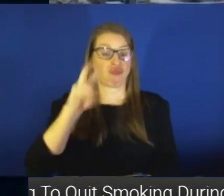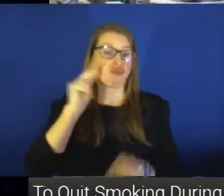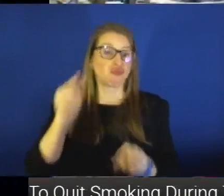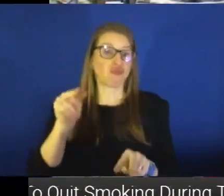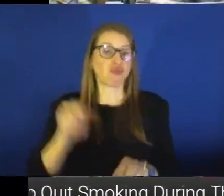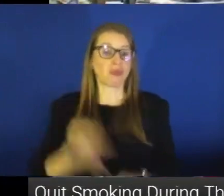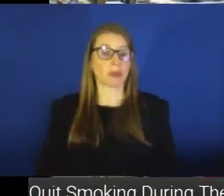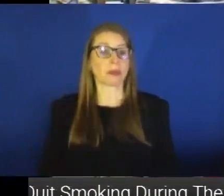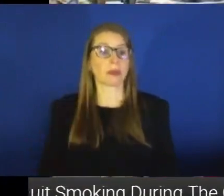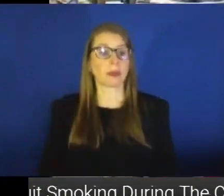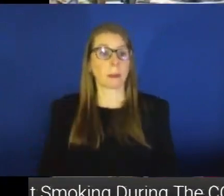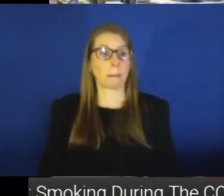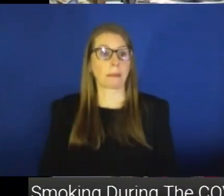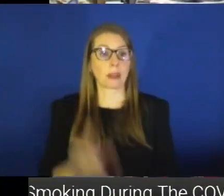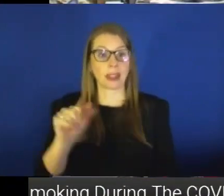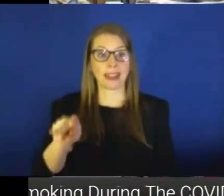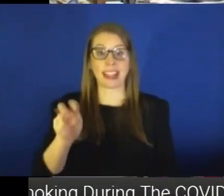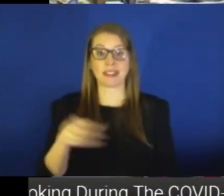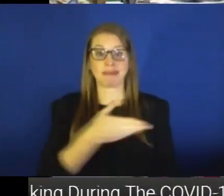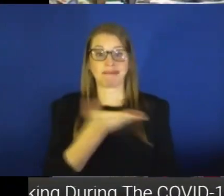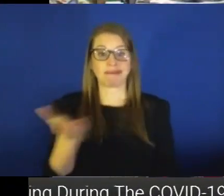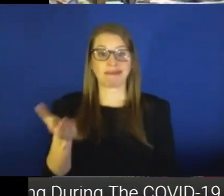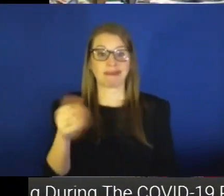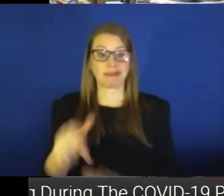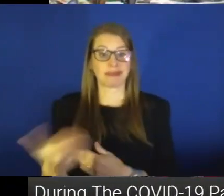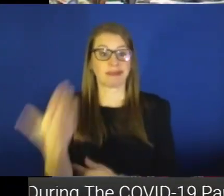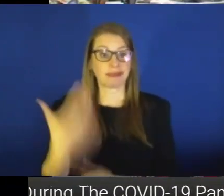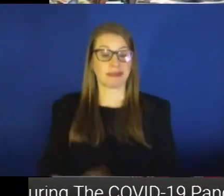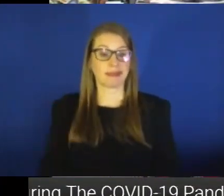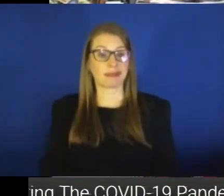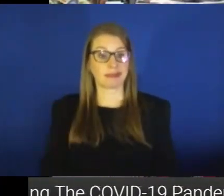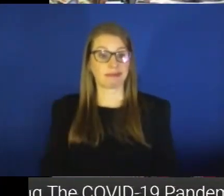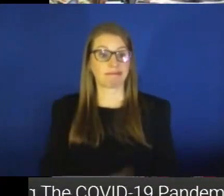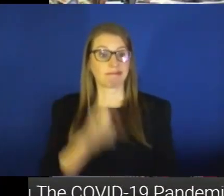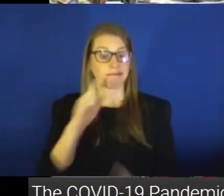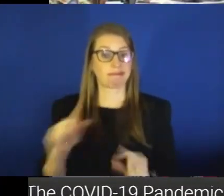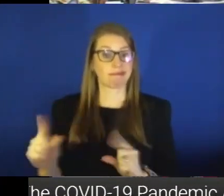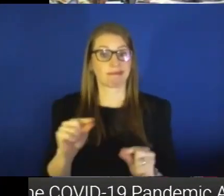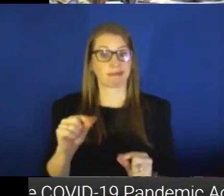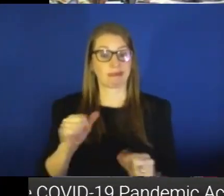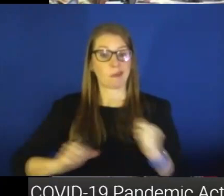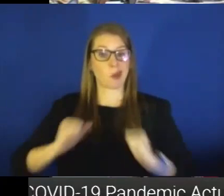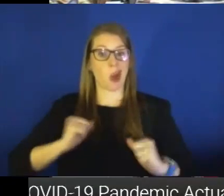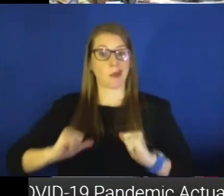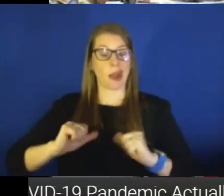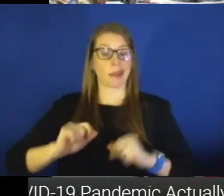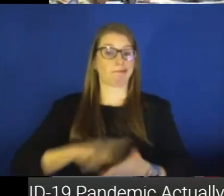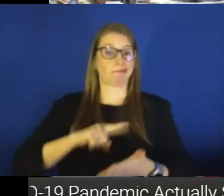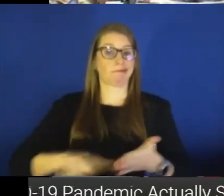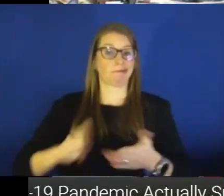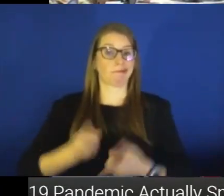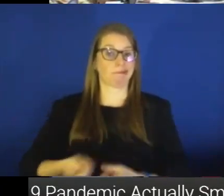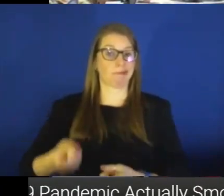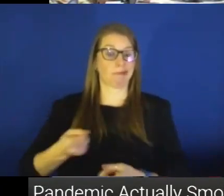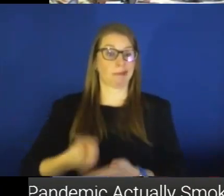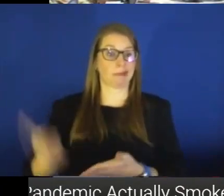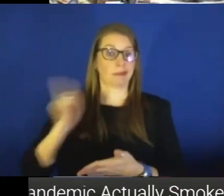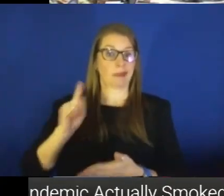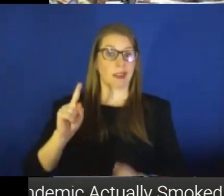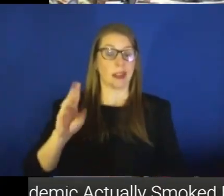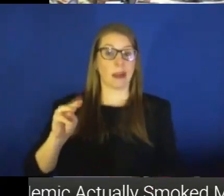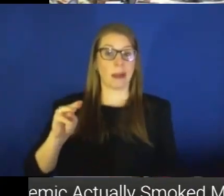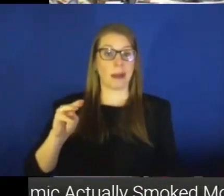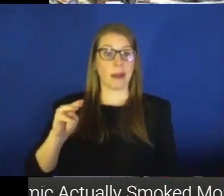All right. Live look there in Times Square this morning. We've been hearing that Broadway, several performances have been canceled last week after Matthew Broderick contracted